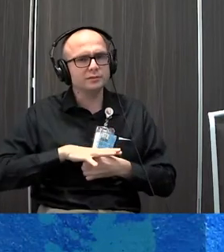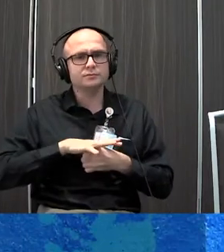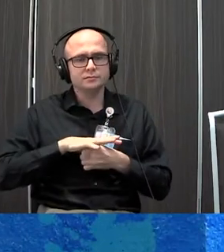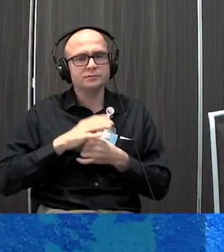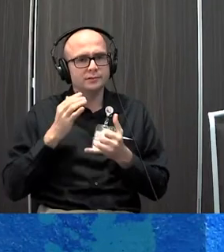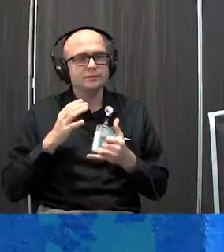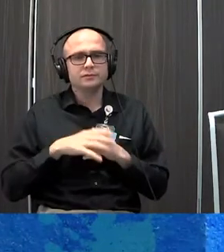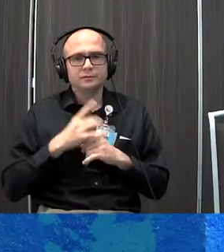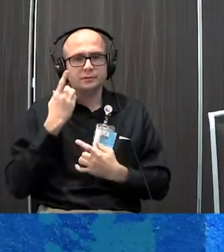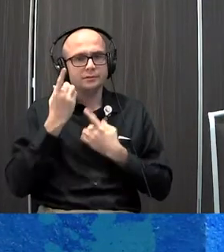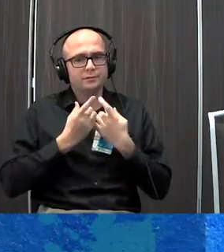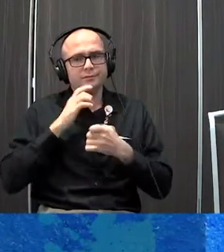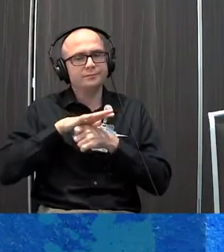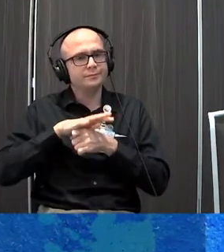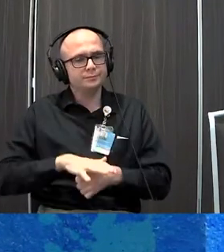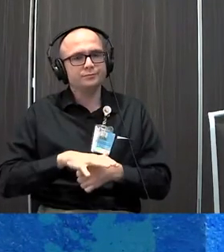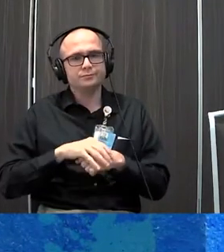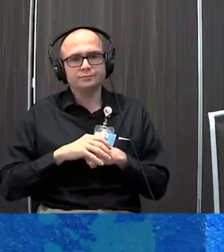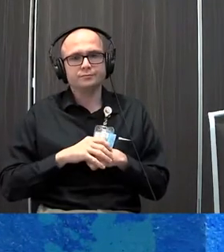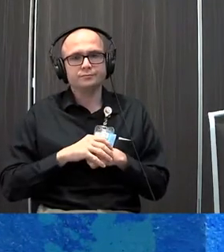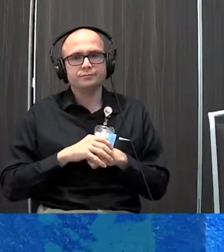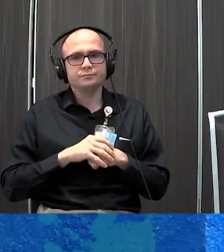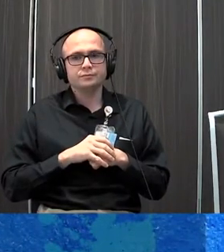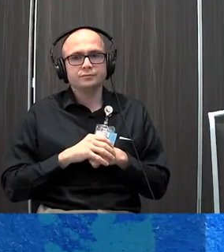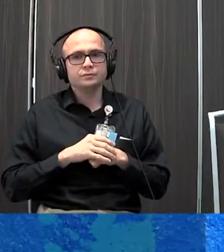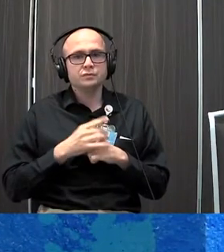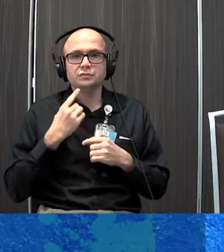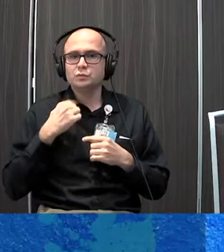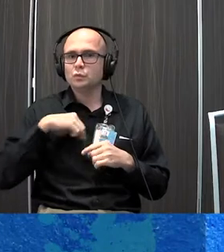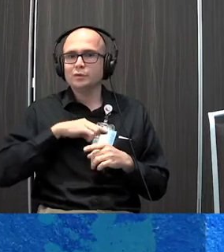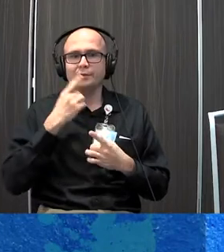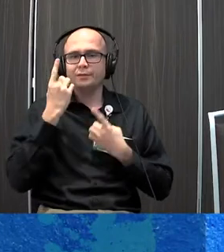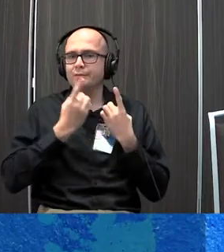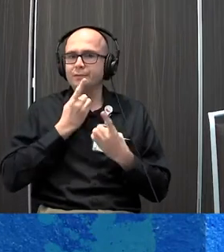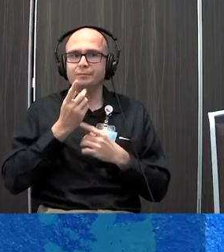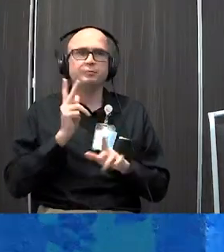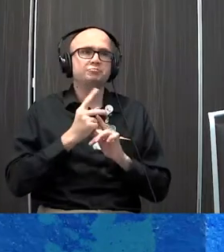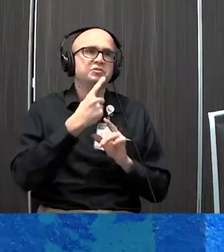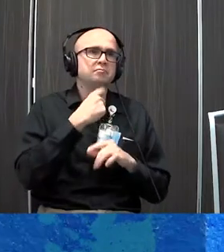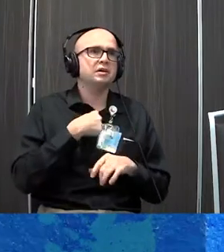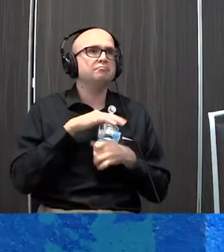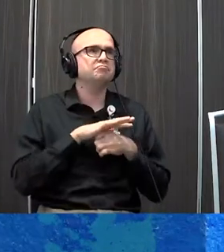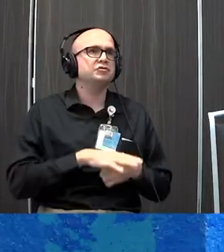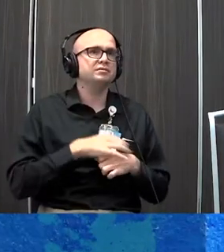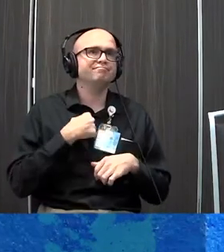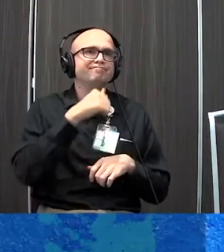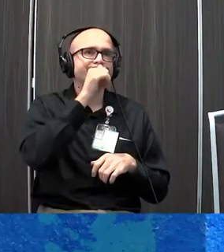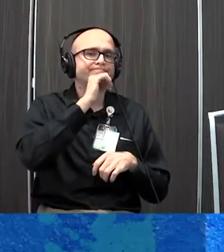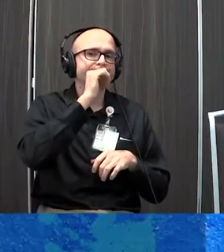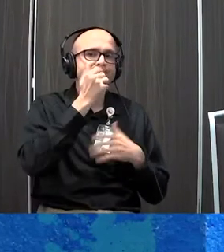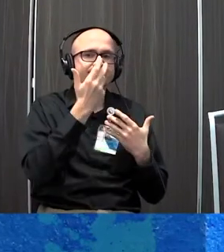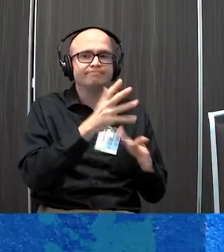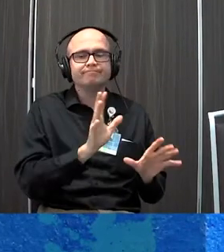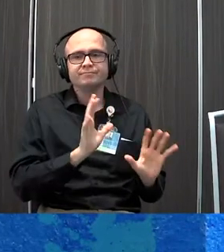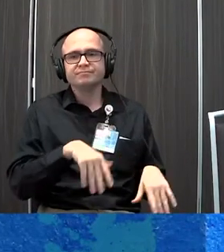we're under. You think about stress. One thing sometimes we don't think about stress. Some people might say, oh, yeah, I'm stressed, but I can manage it. Is